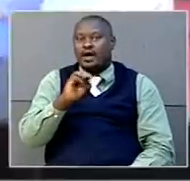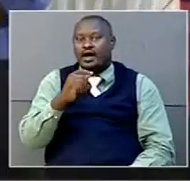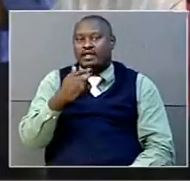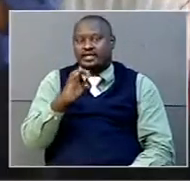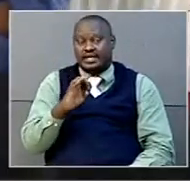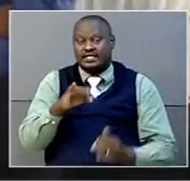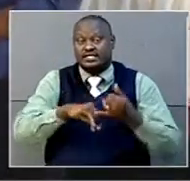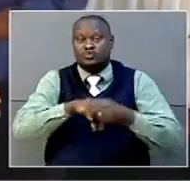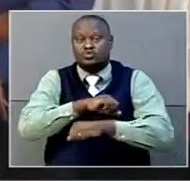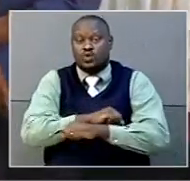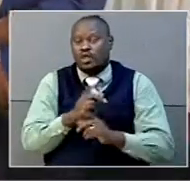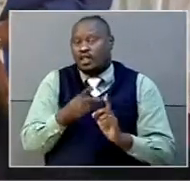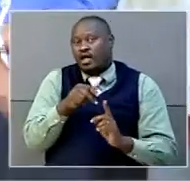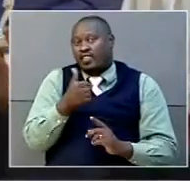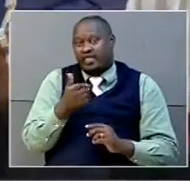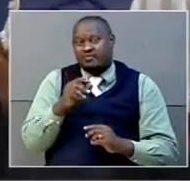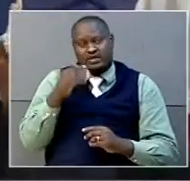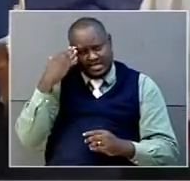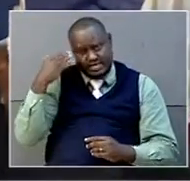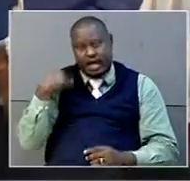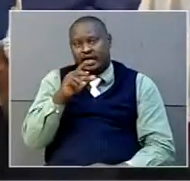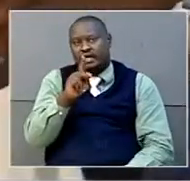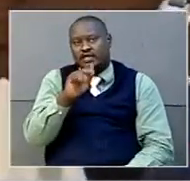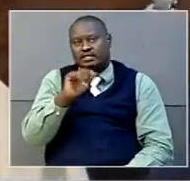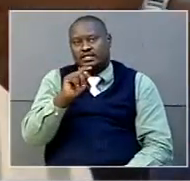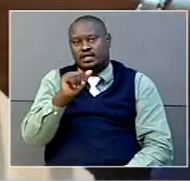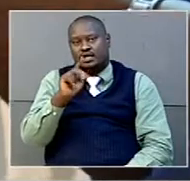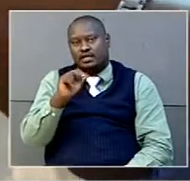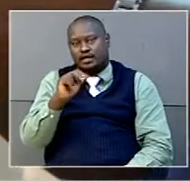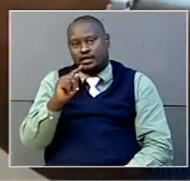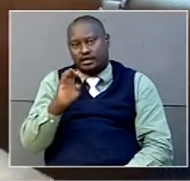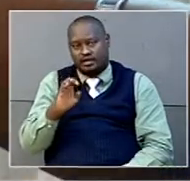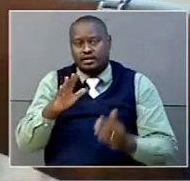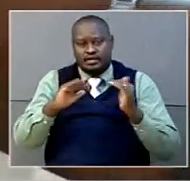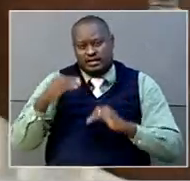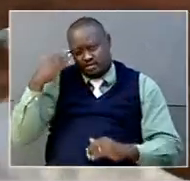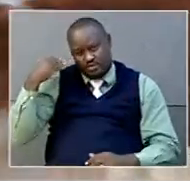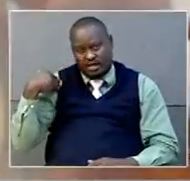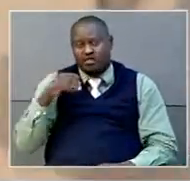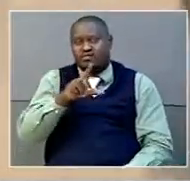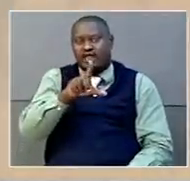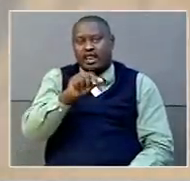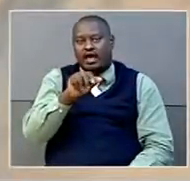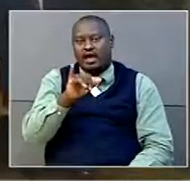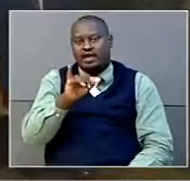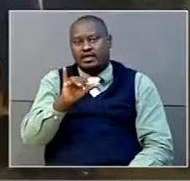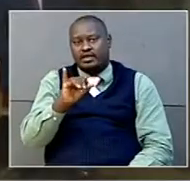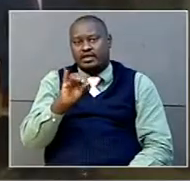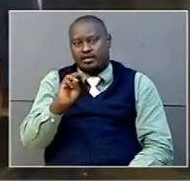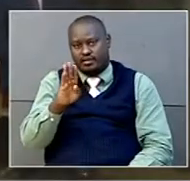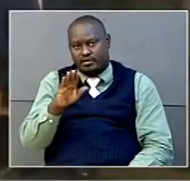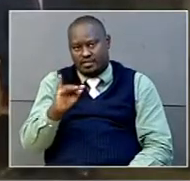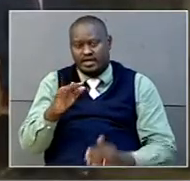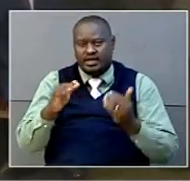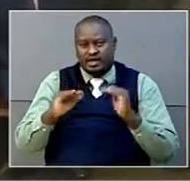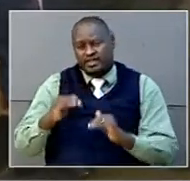Izizinga of Chittante, Mr. Joseph Ojok of St. Joseph's College, Laibi, and Mr. Onek Godfrey of